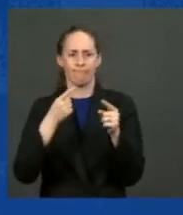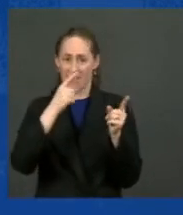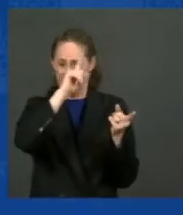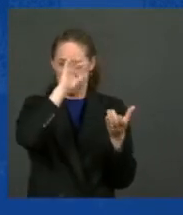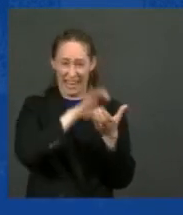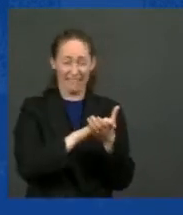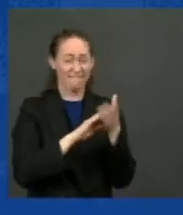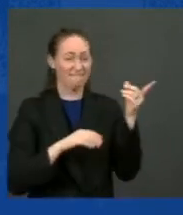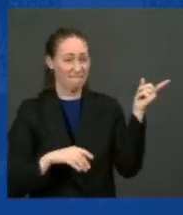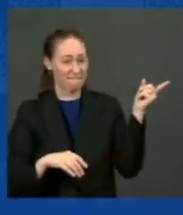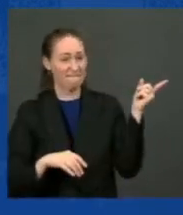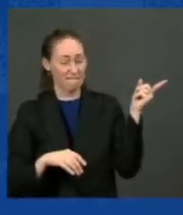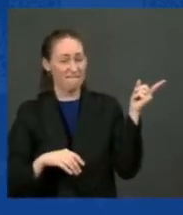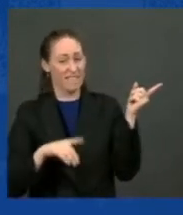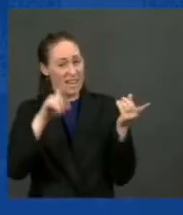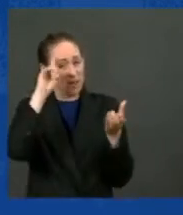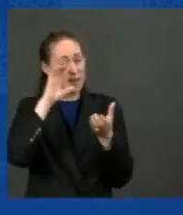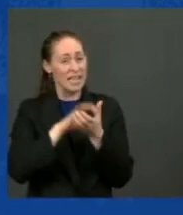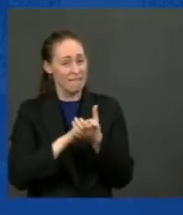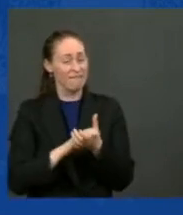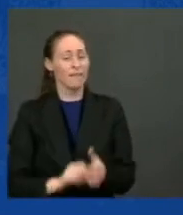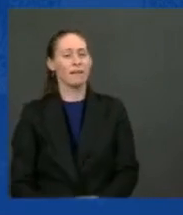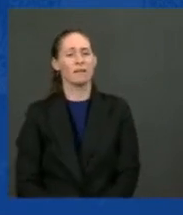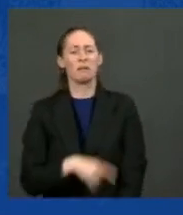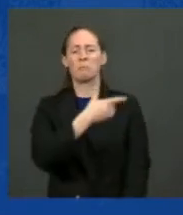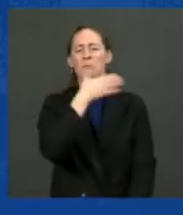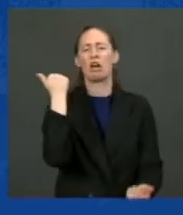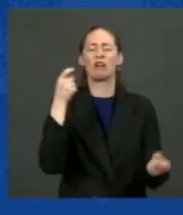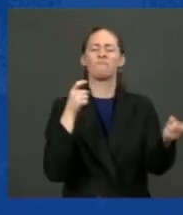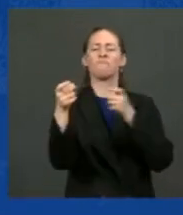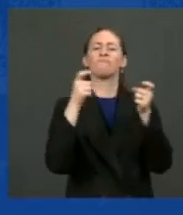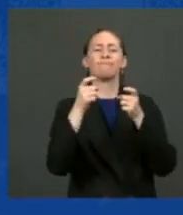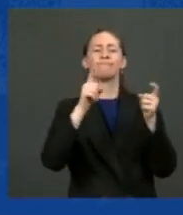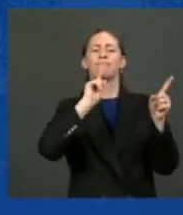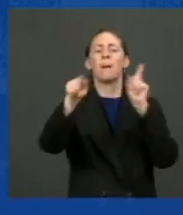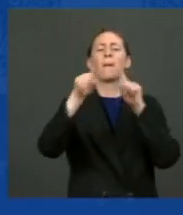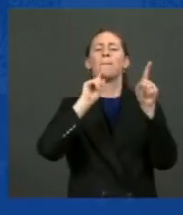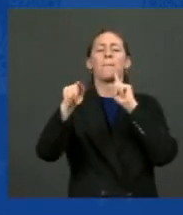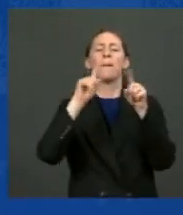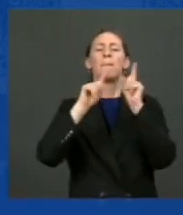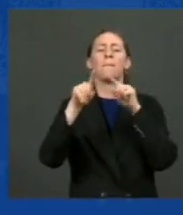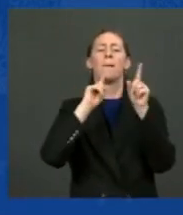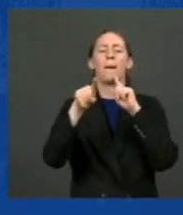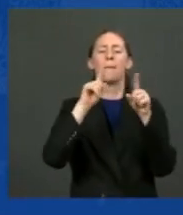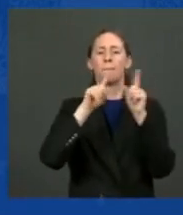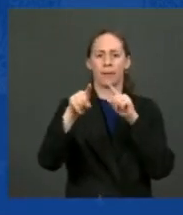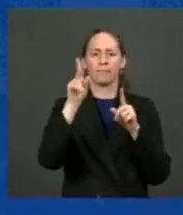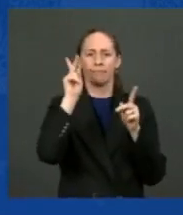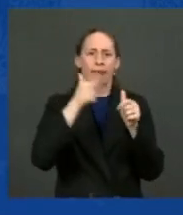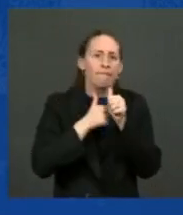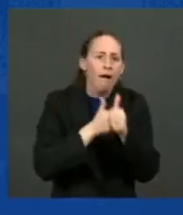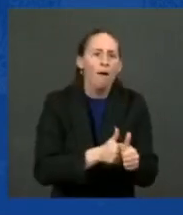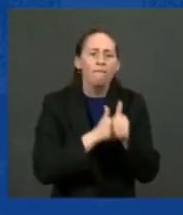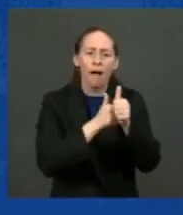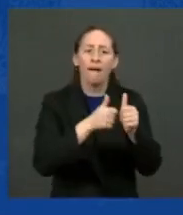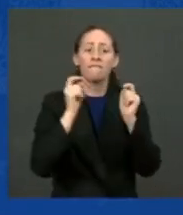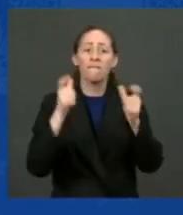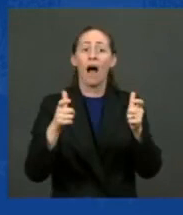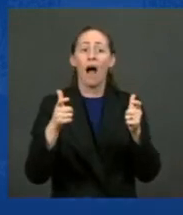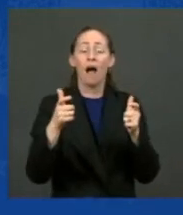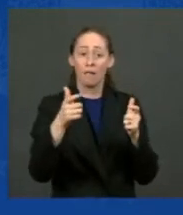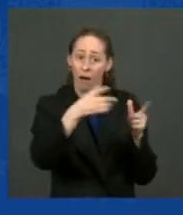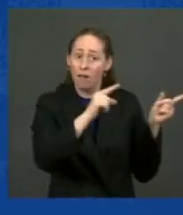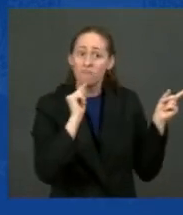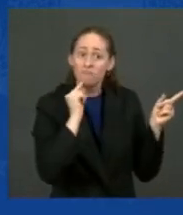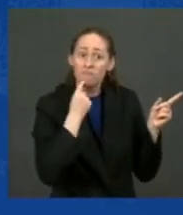they'll win. They'll win the day, and they can dictate their way forward to leave us behind. They're betting, not a joke, they're